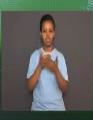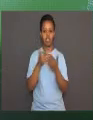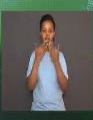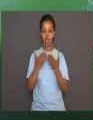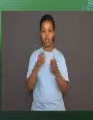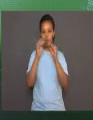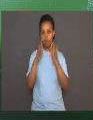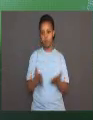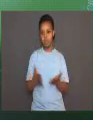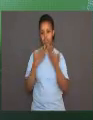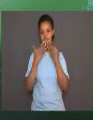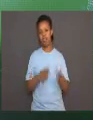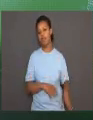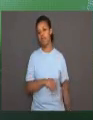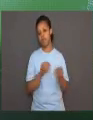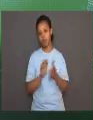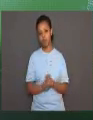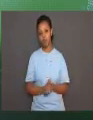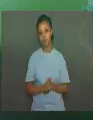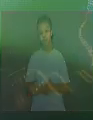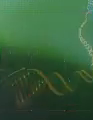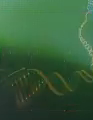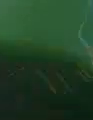thank you, teacher. Thank you, students.